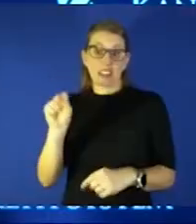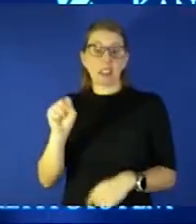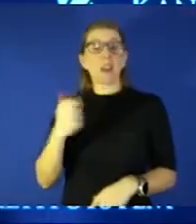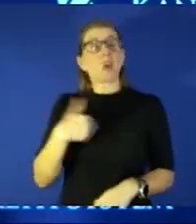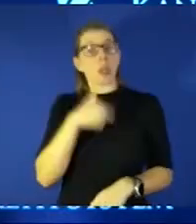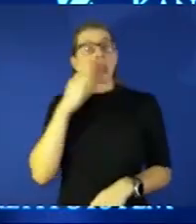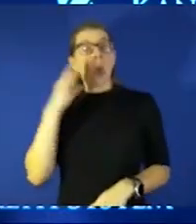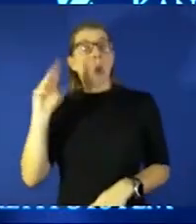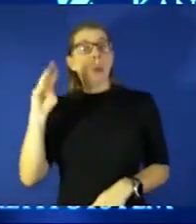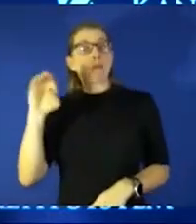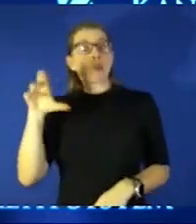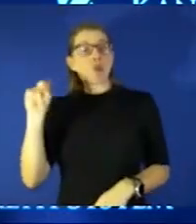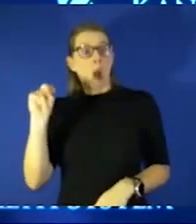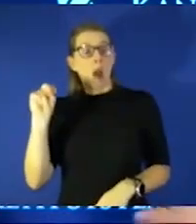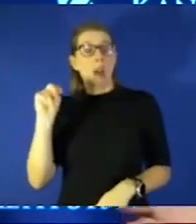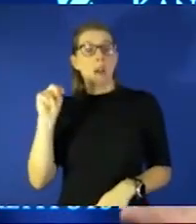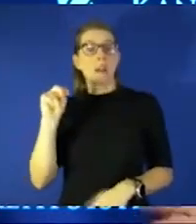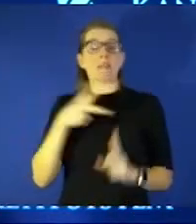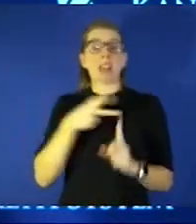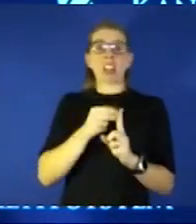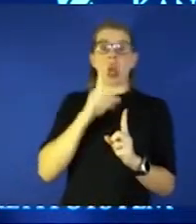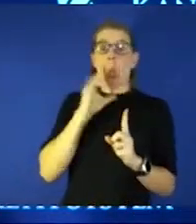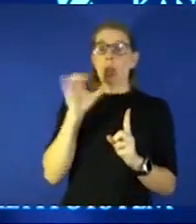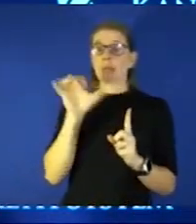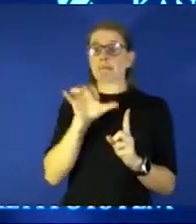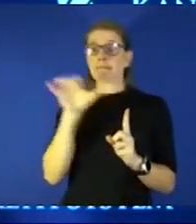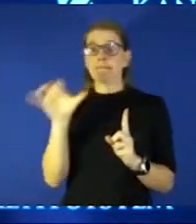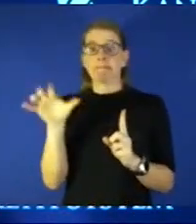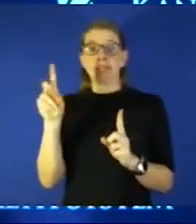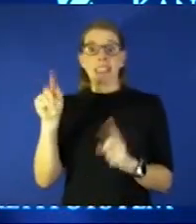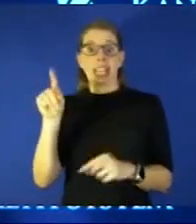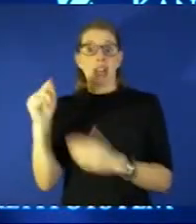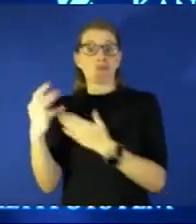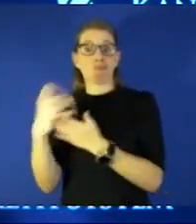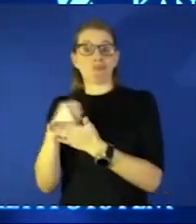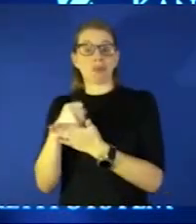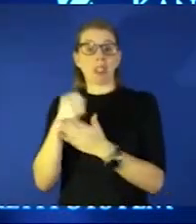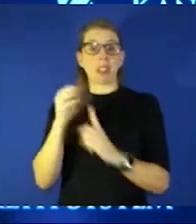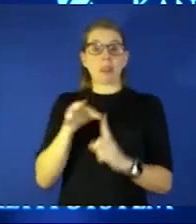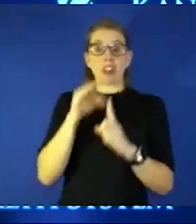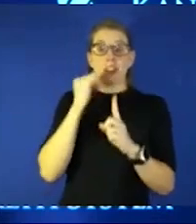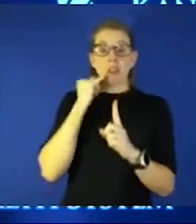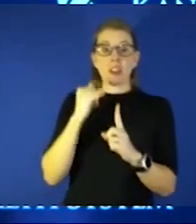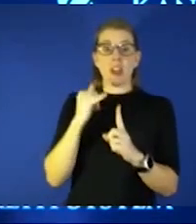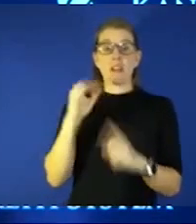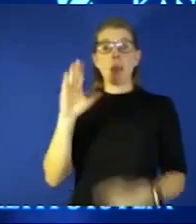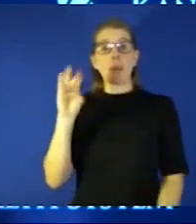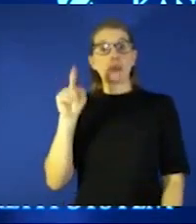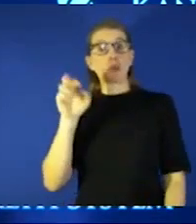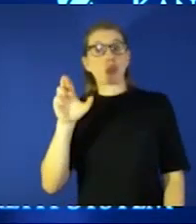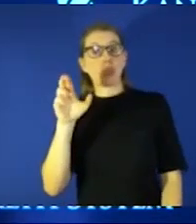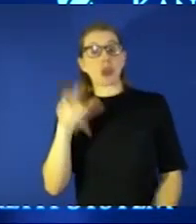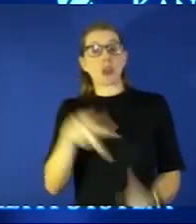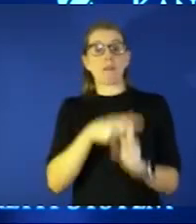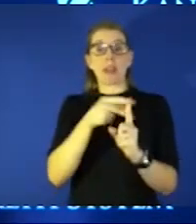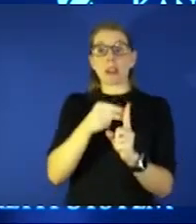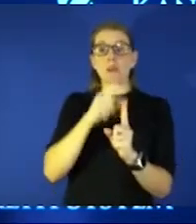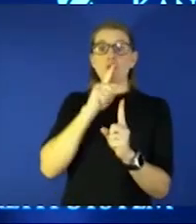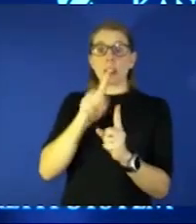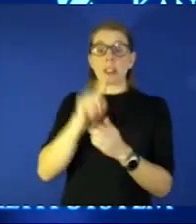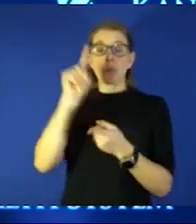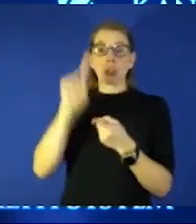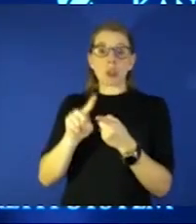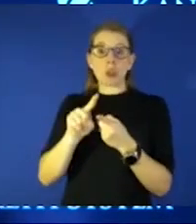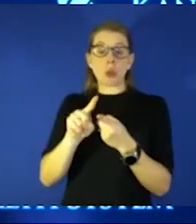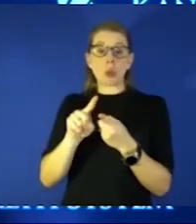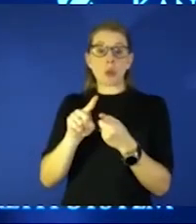vaccines and it looks the same date as we always see especially if you're triply if you got your booster vaccines really reduce the risk of illness